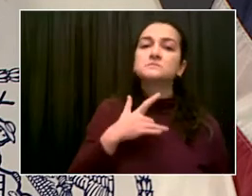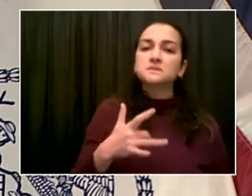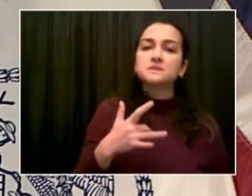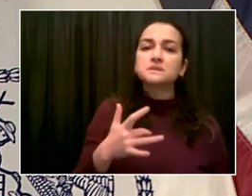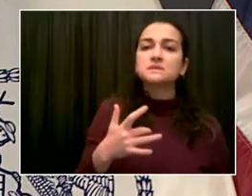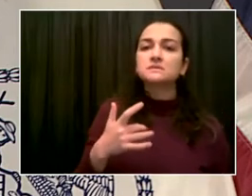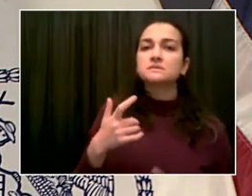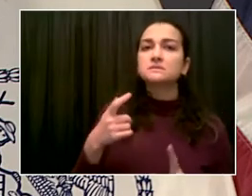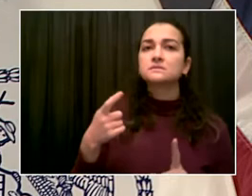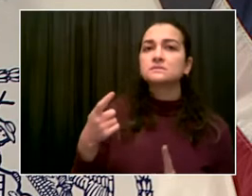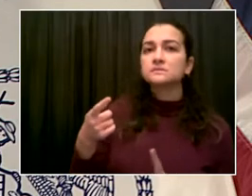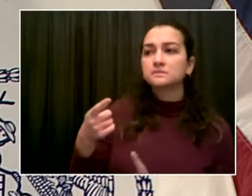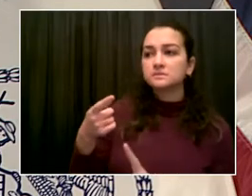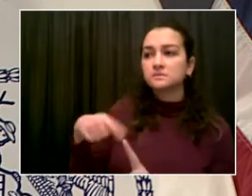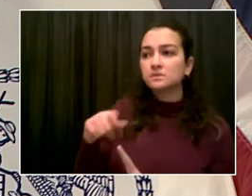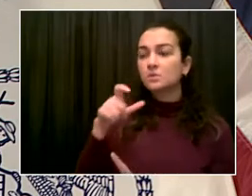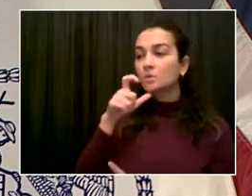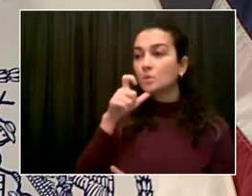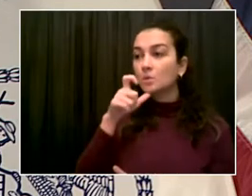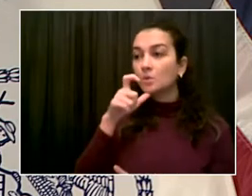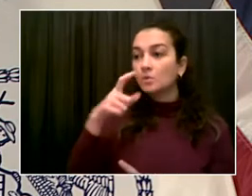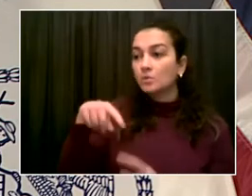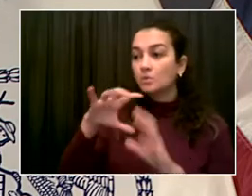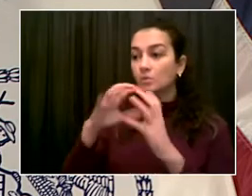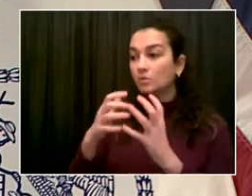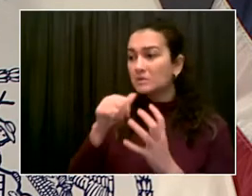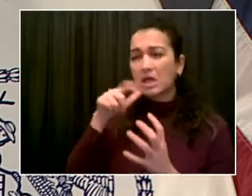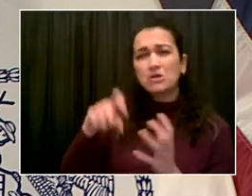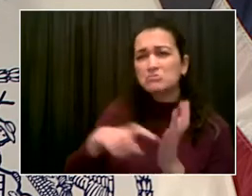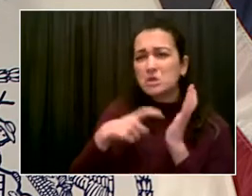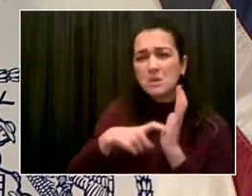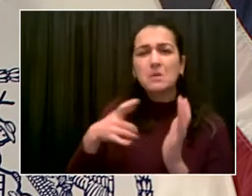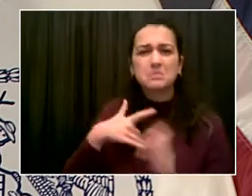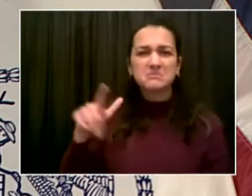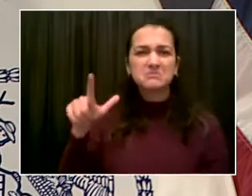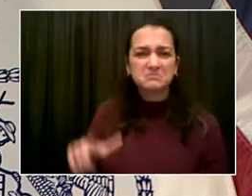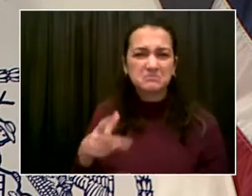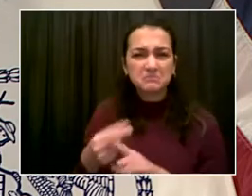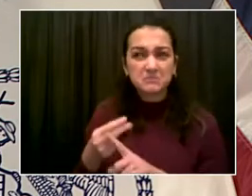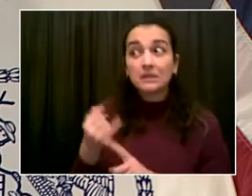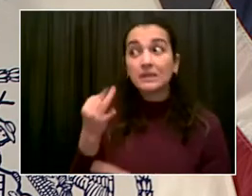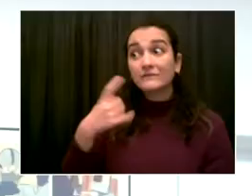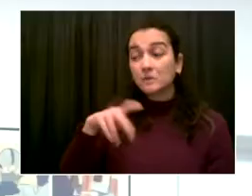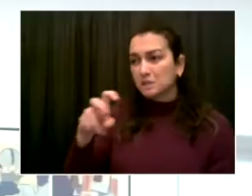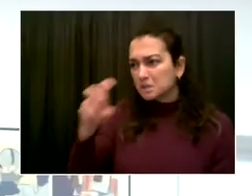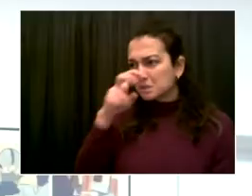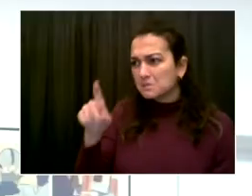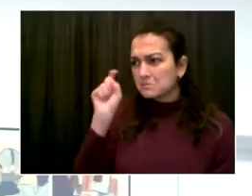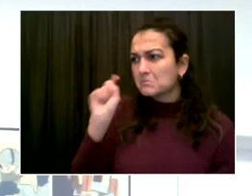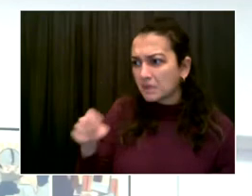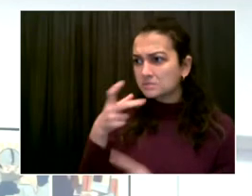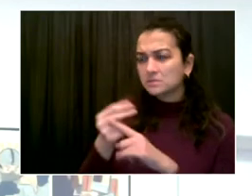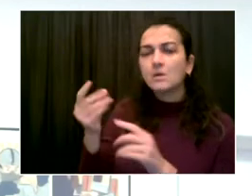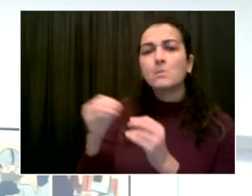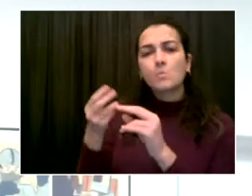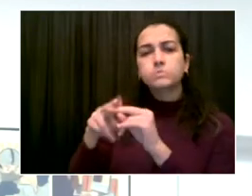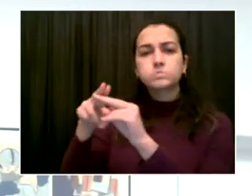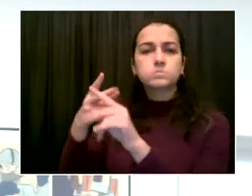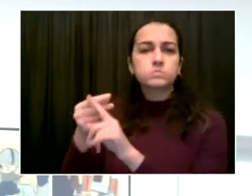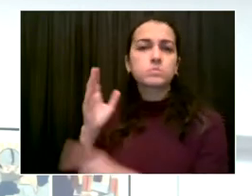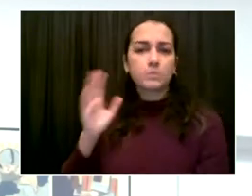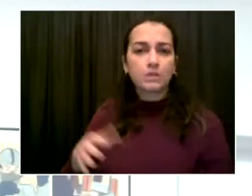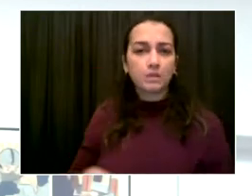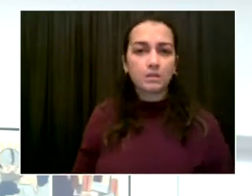terms of the specifics, Dr. Choksi, do you have that? Sir, I don't have a number at my fingertips, either.